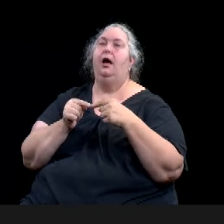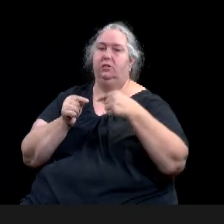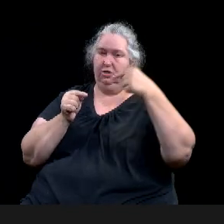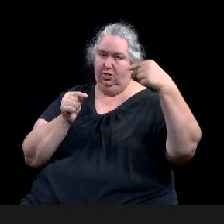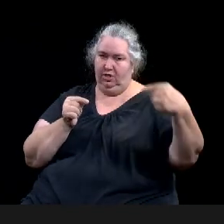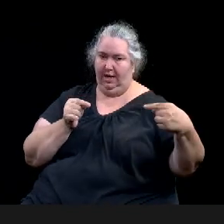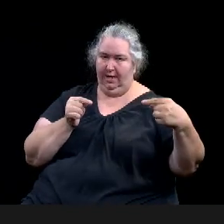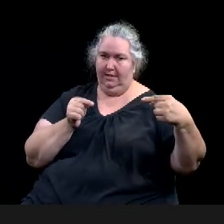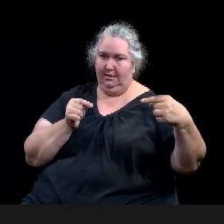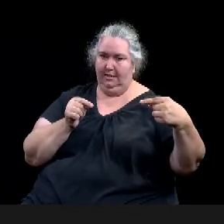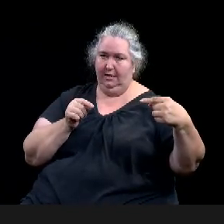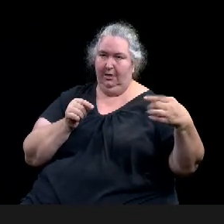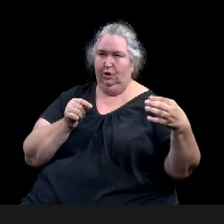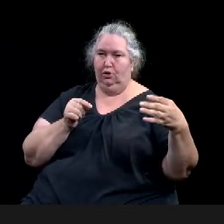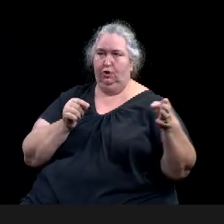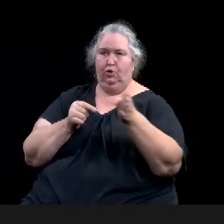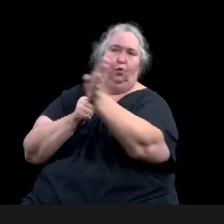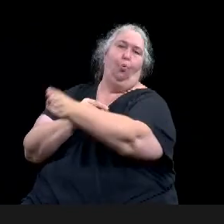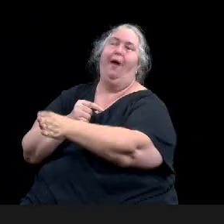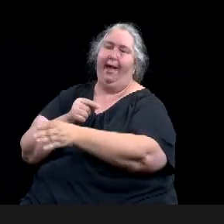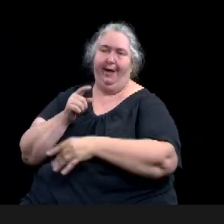archives and research center.